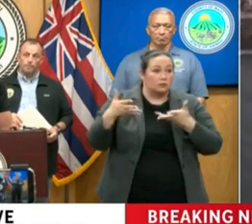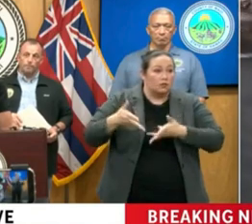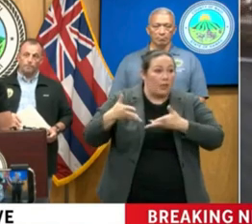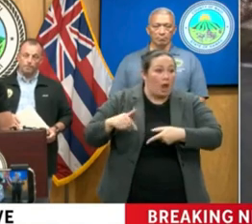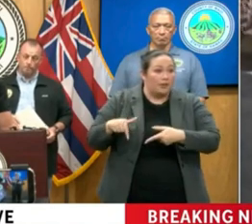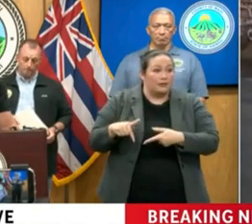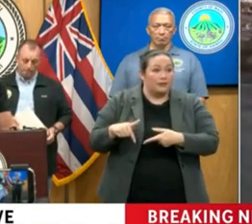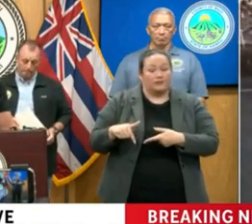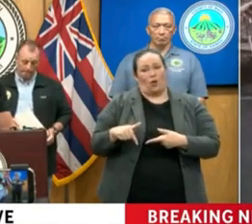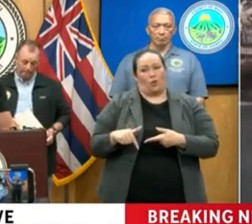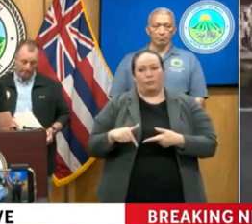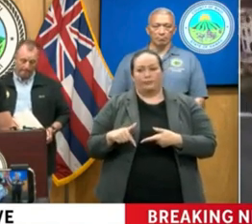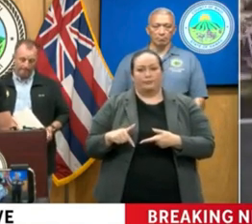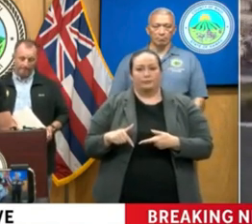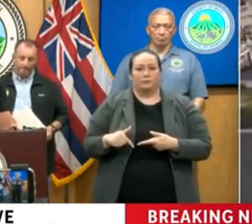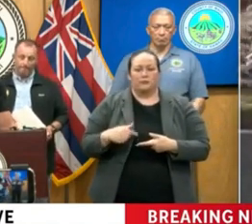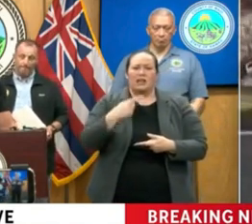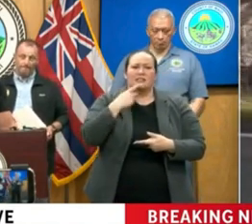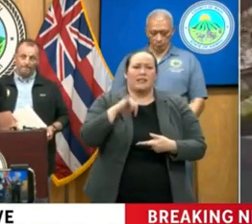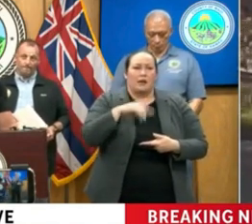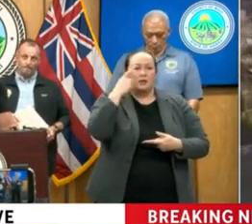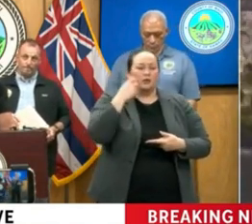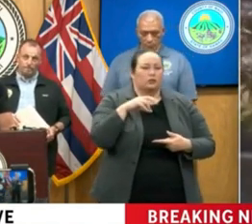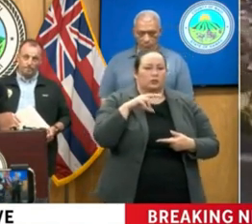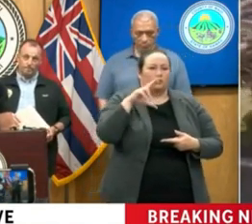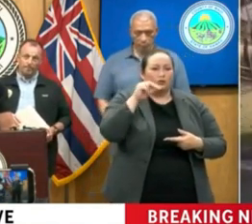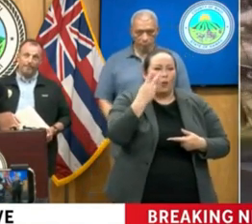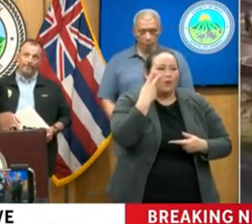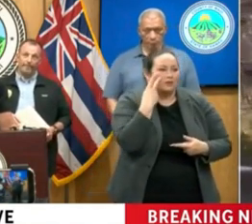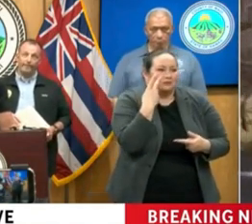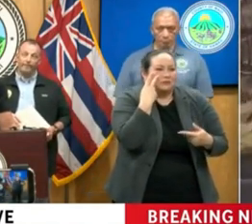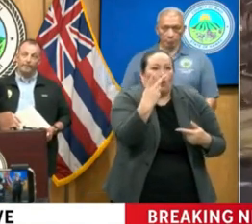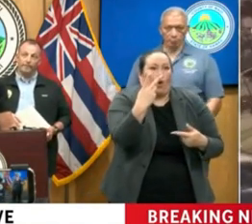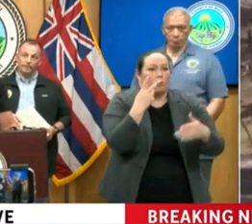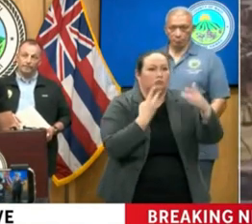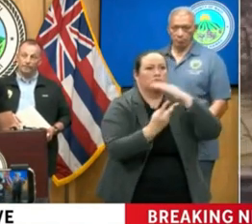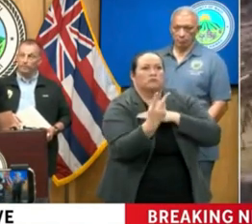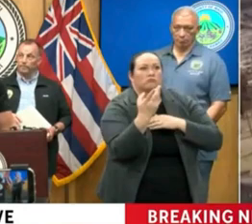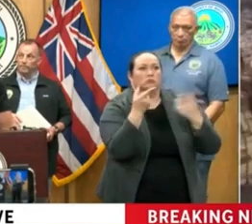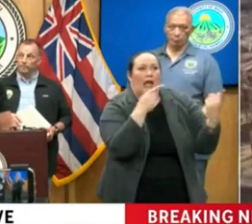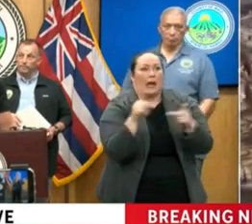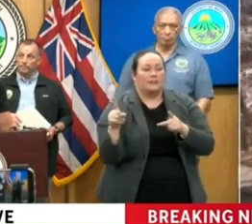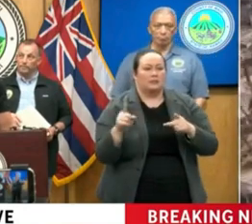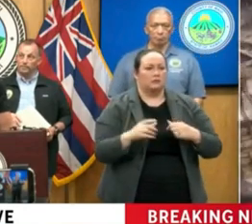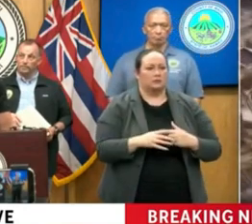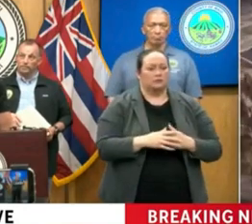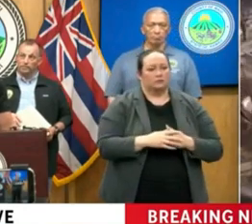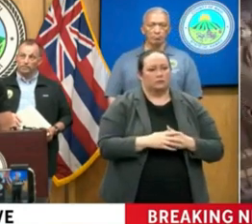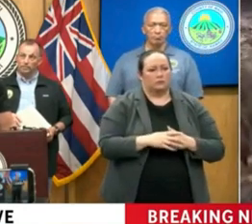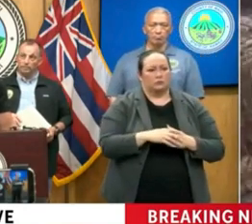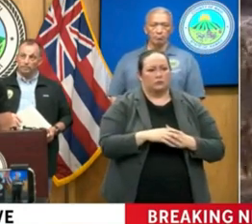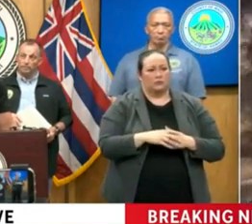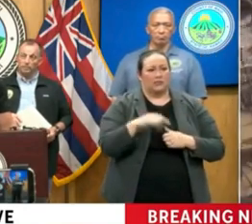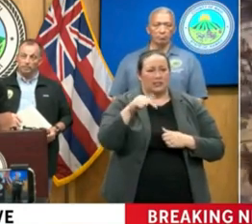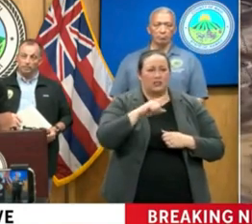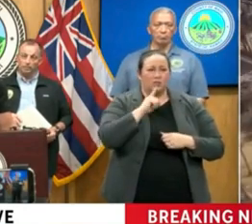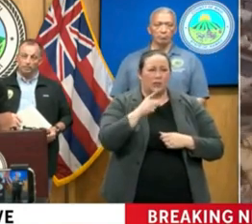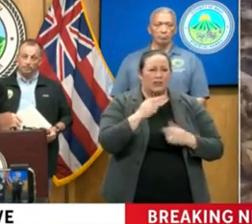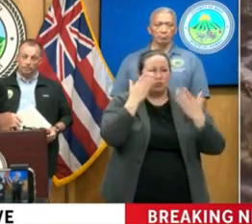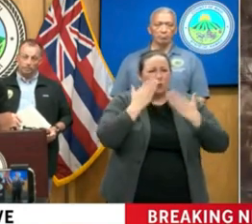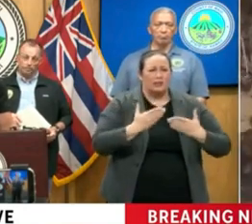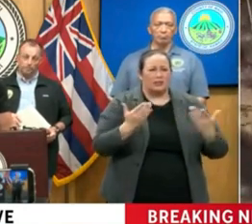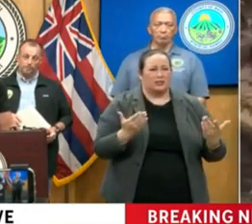And so I say that because nobody saw this coming. And if we did, we wouldn't have this situation. But this is a tragedy.